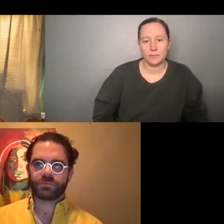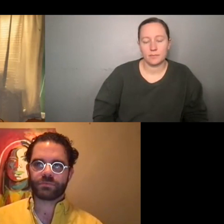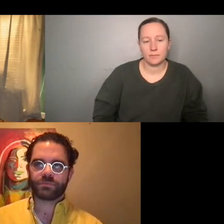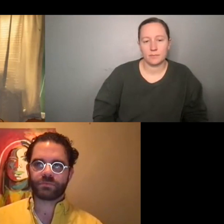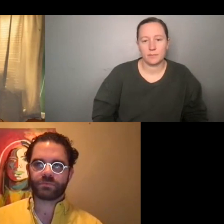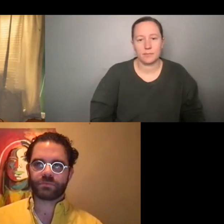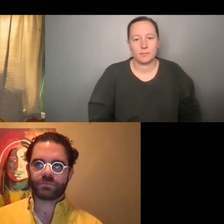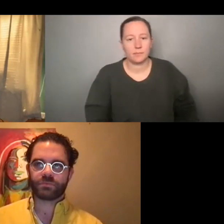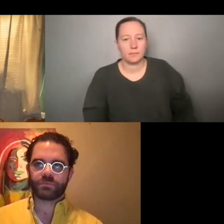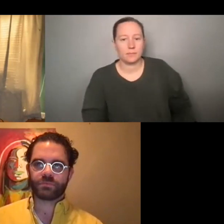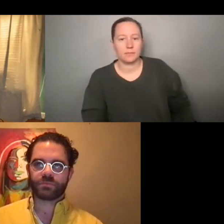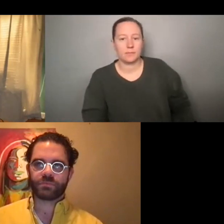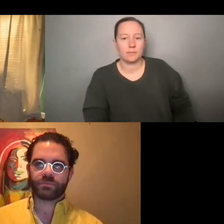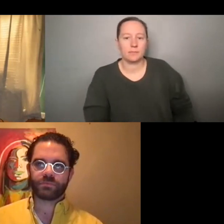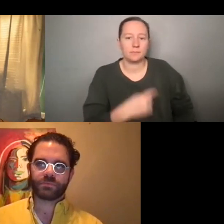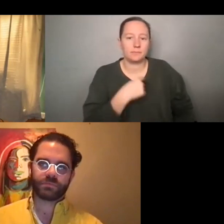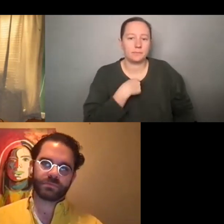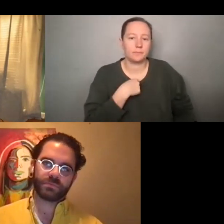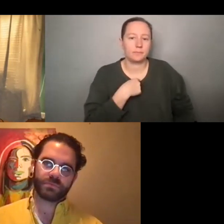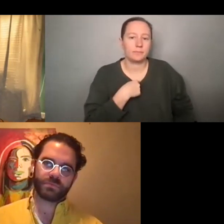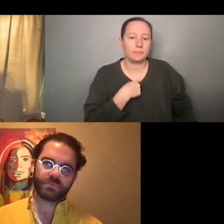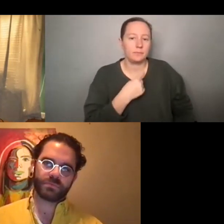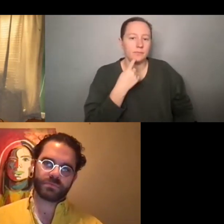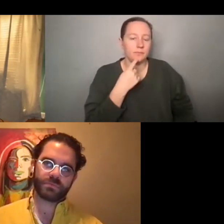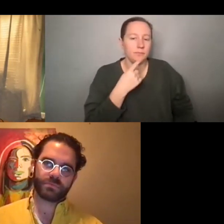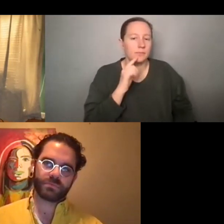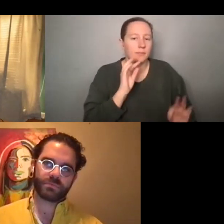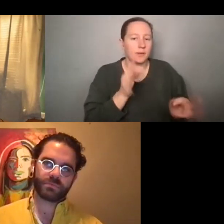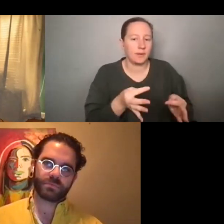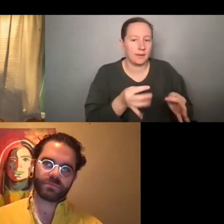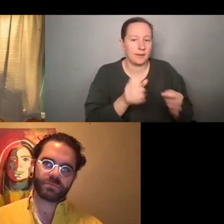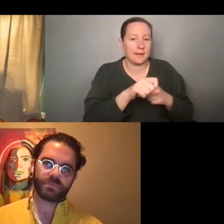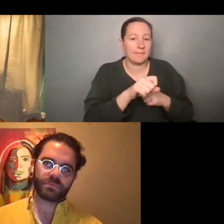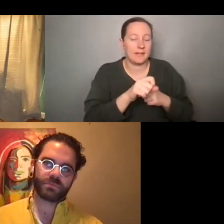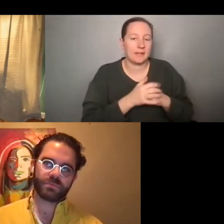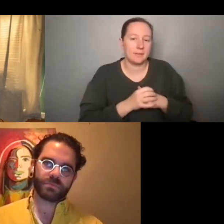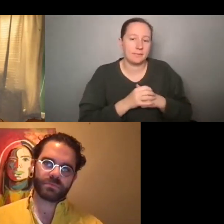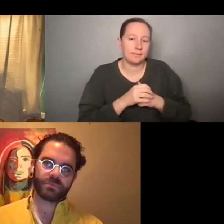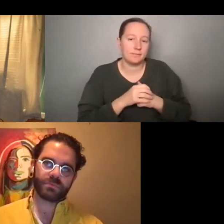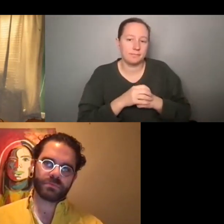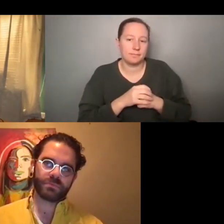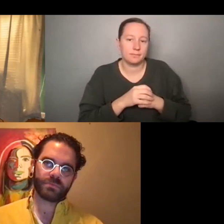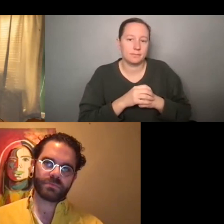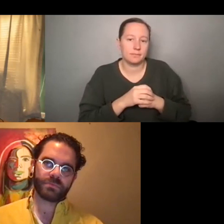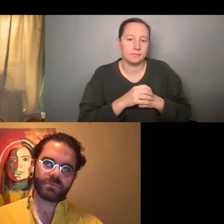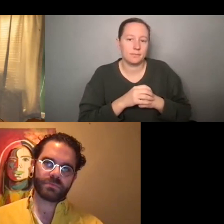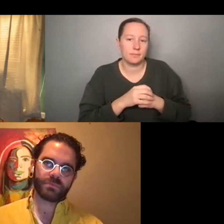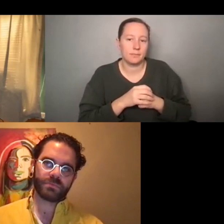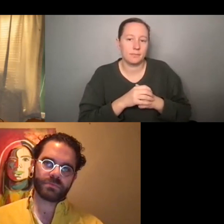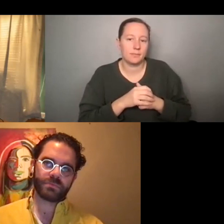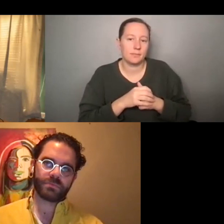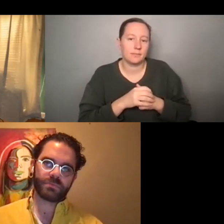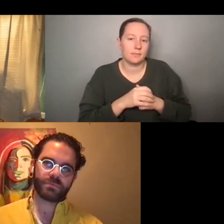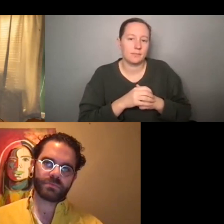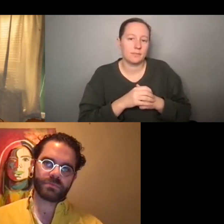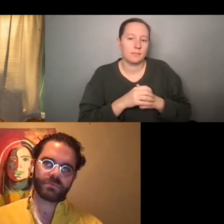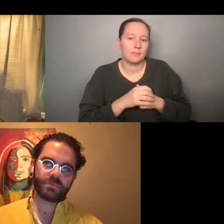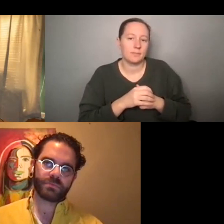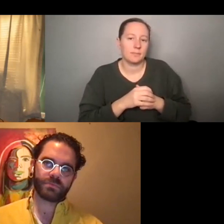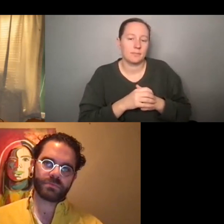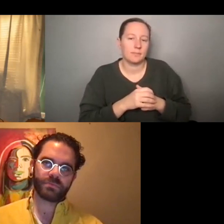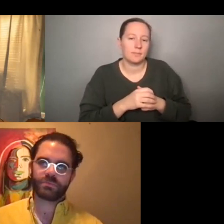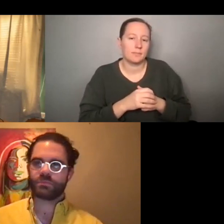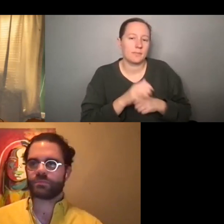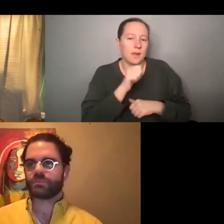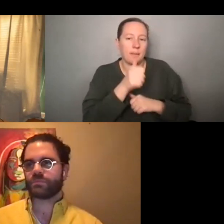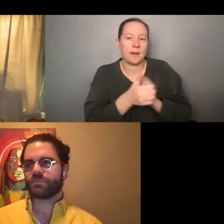I was going to say, um, absolutely. I think, um, definitely. I, I'm really not an